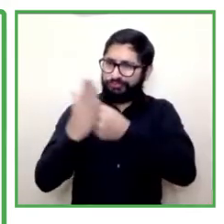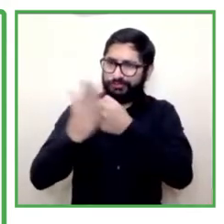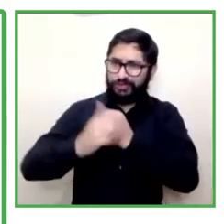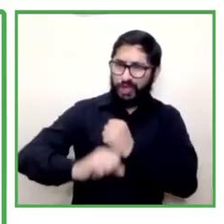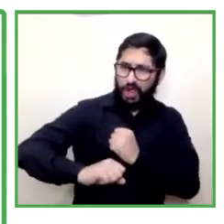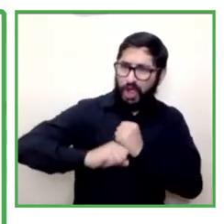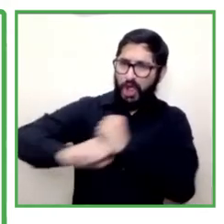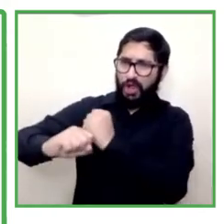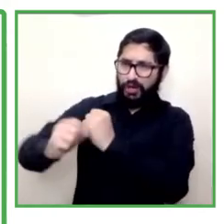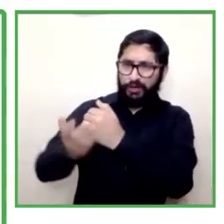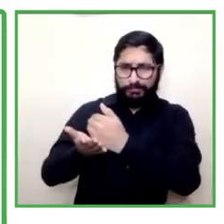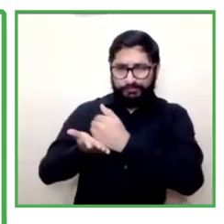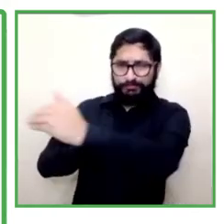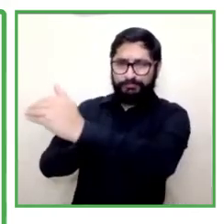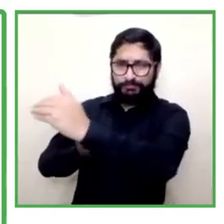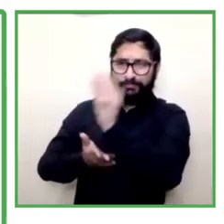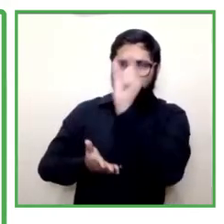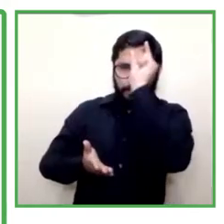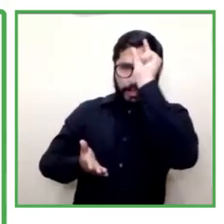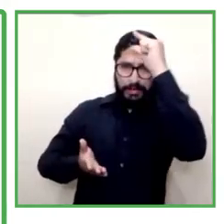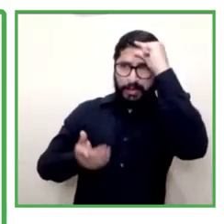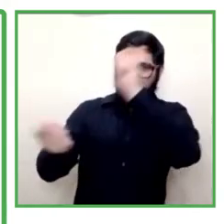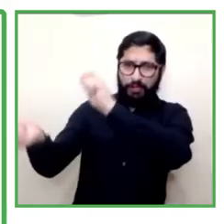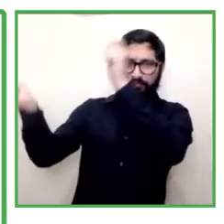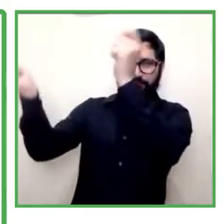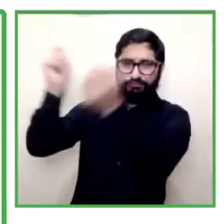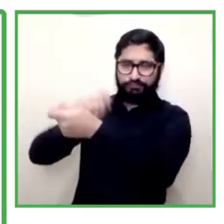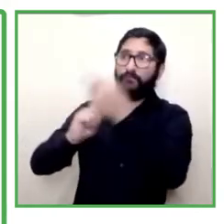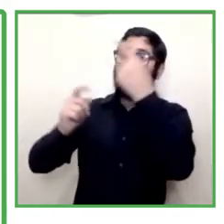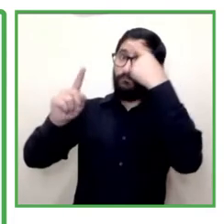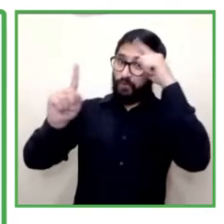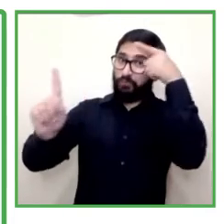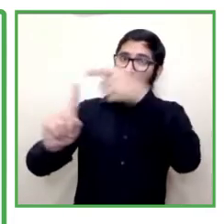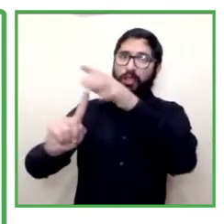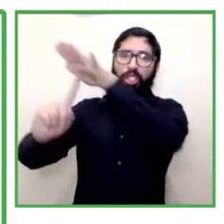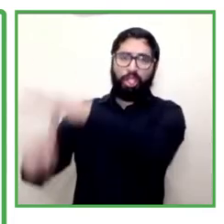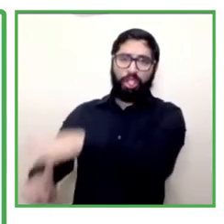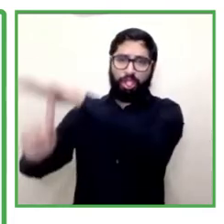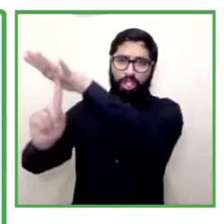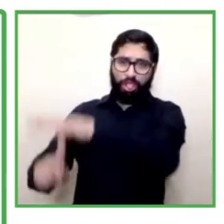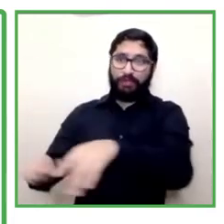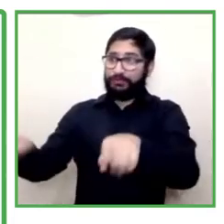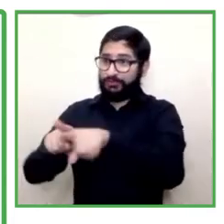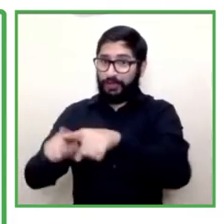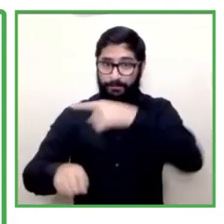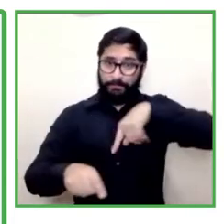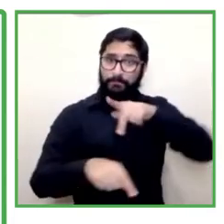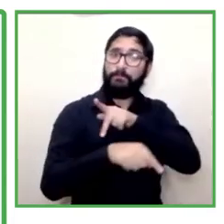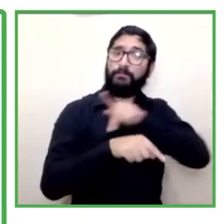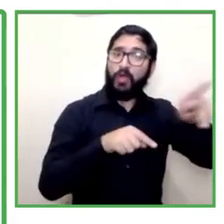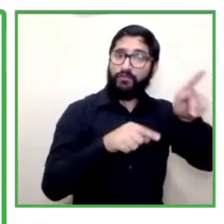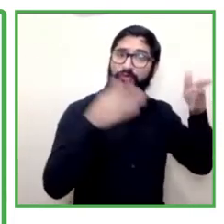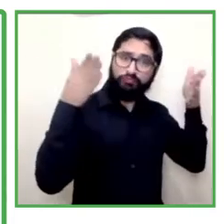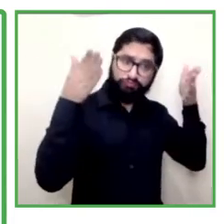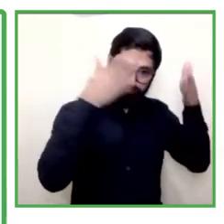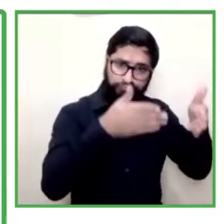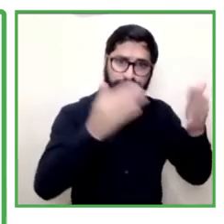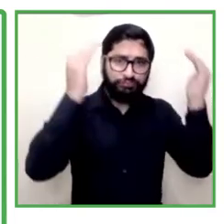work with stigma and the difficulties that the the very professionals have because they